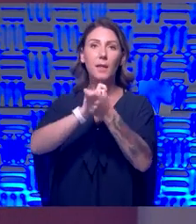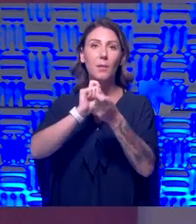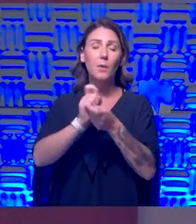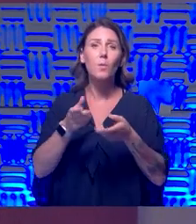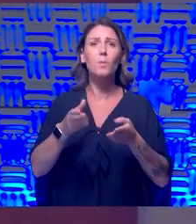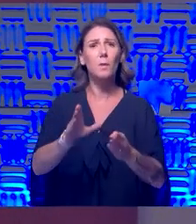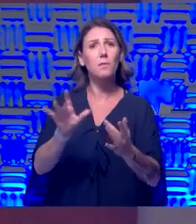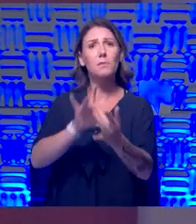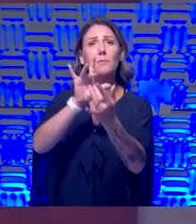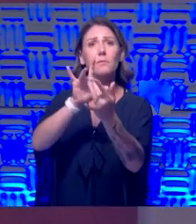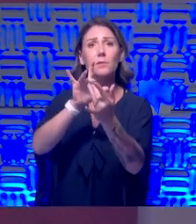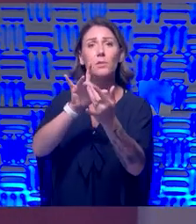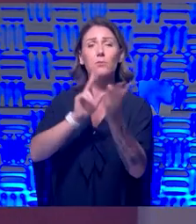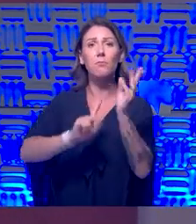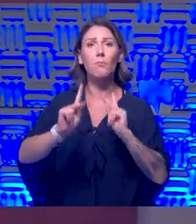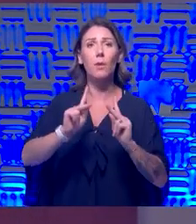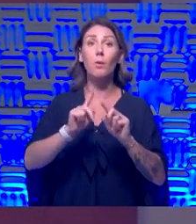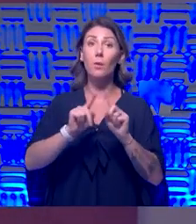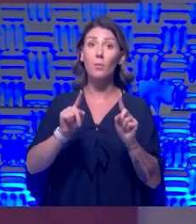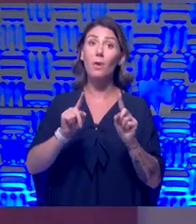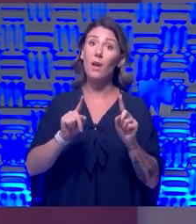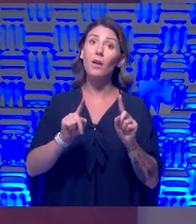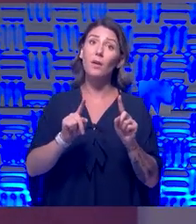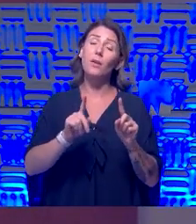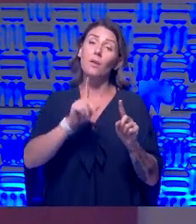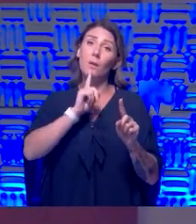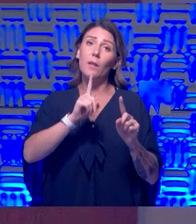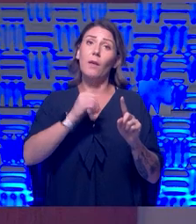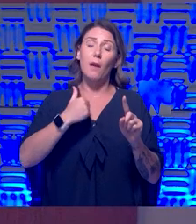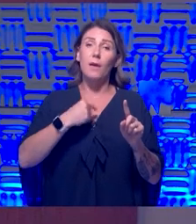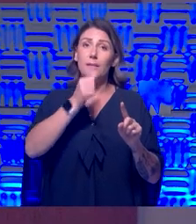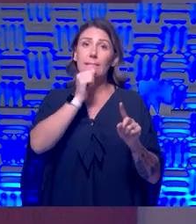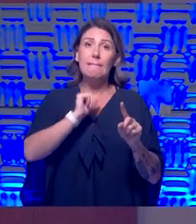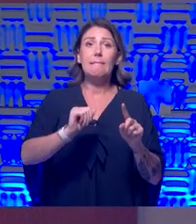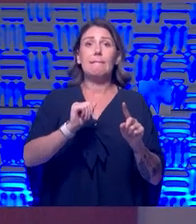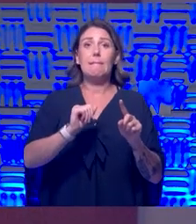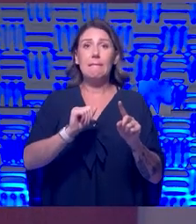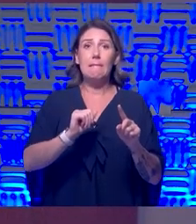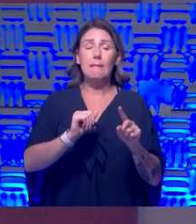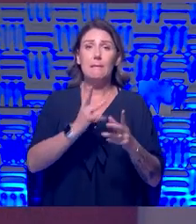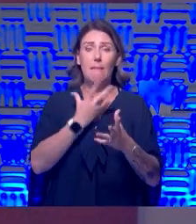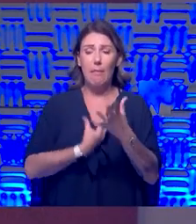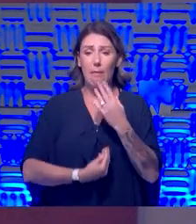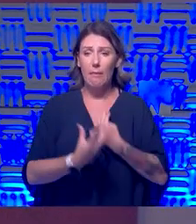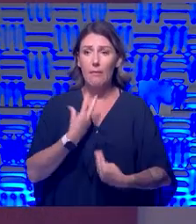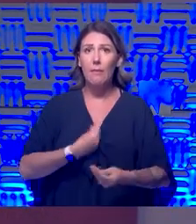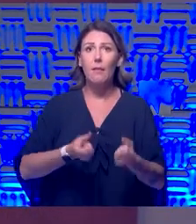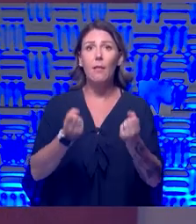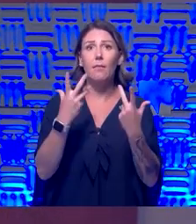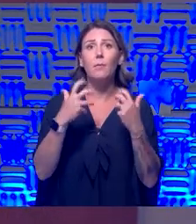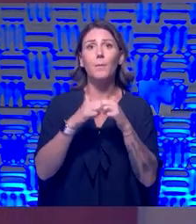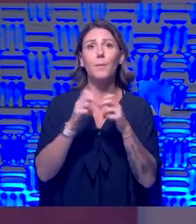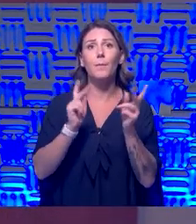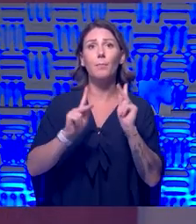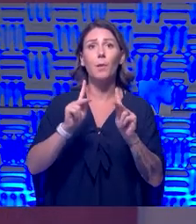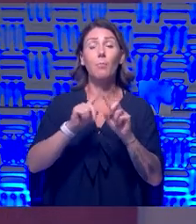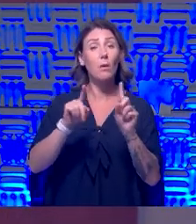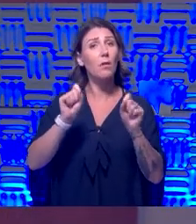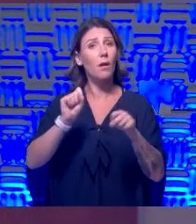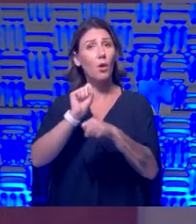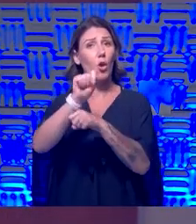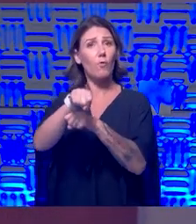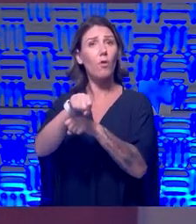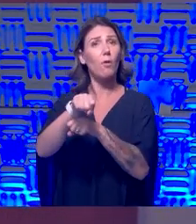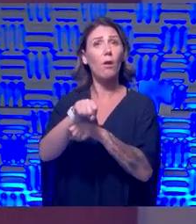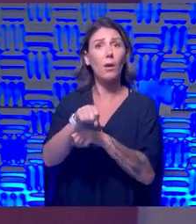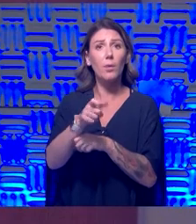to reach people, but you know, it does, it is taking a toll on some folks. Um, but, but, you know, we can, we can overcome some of this